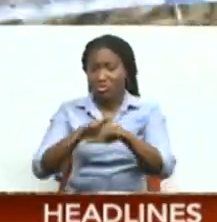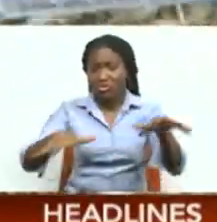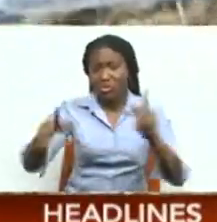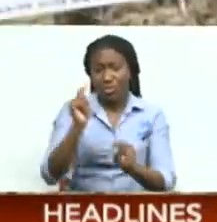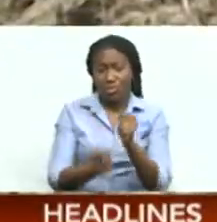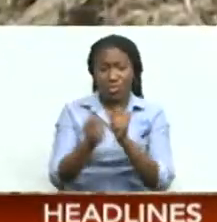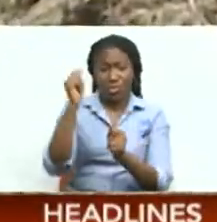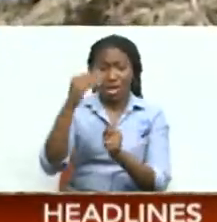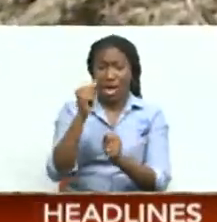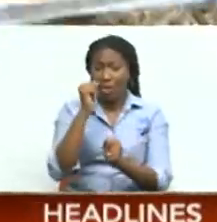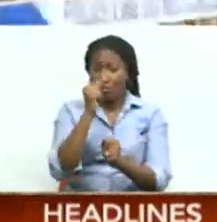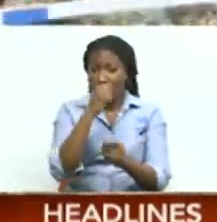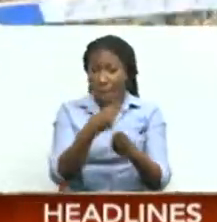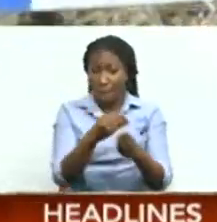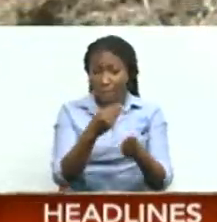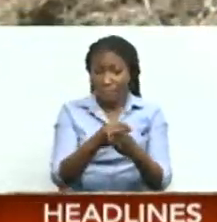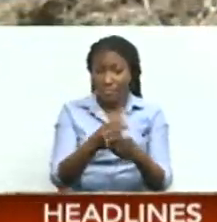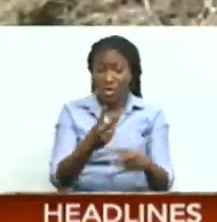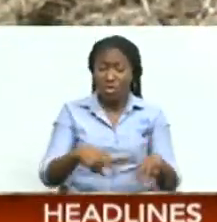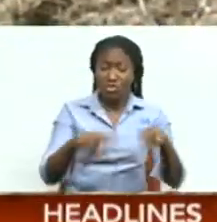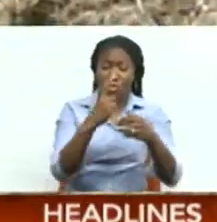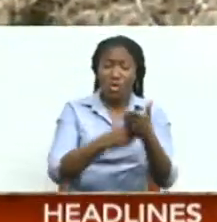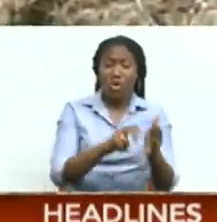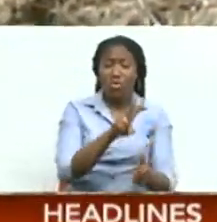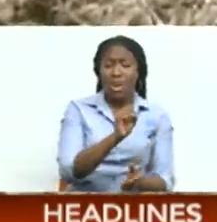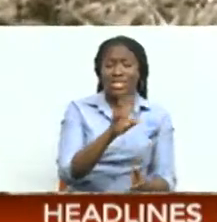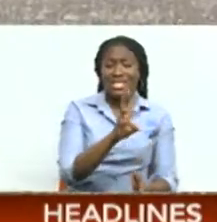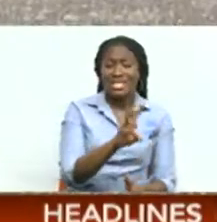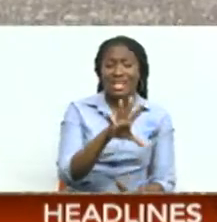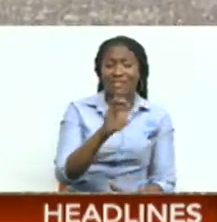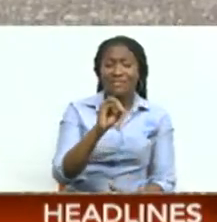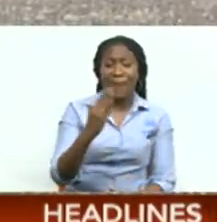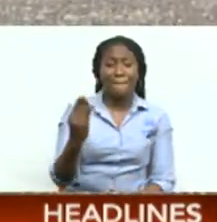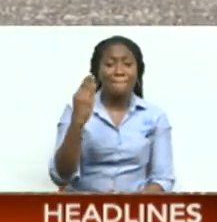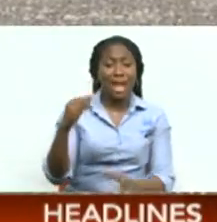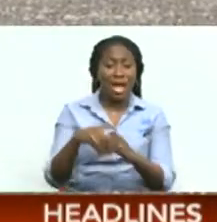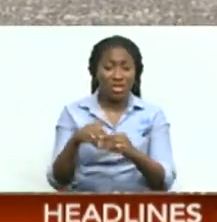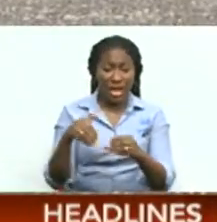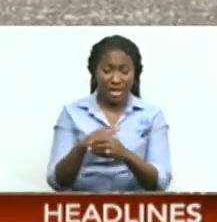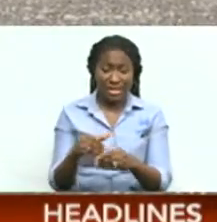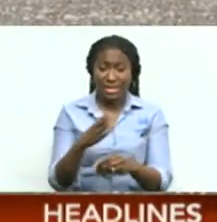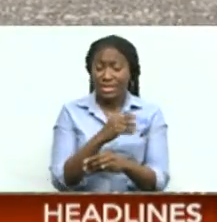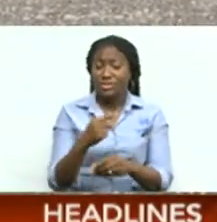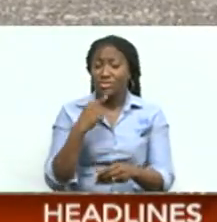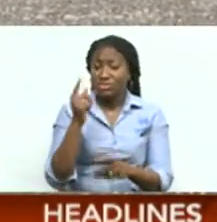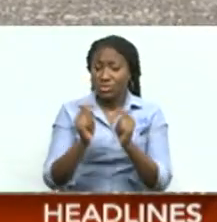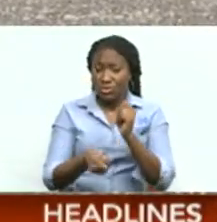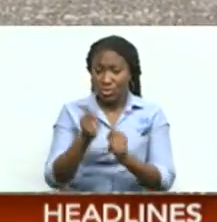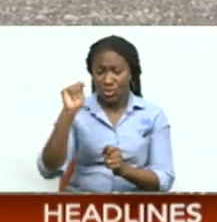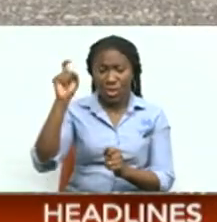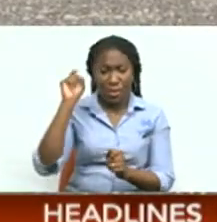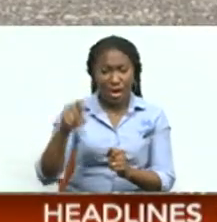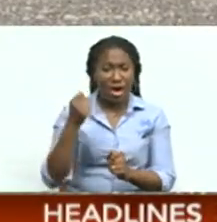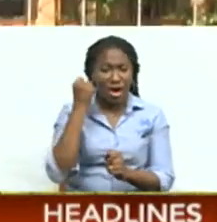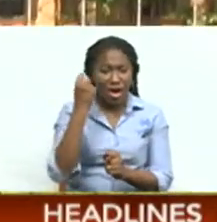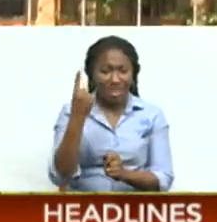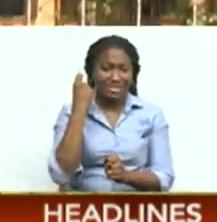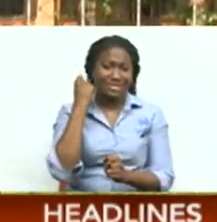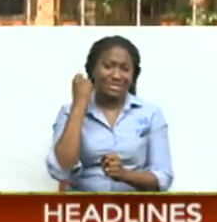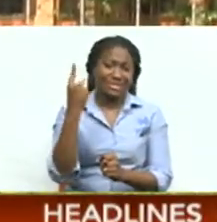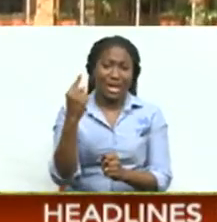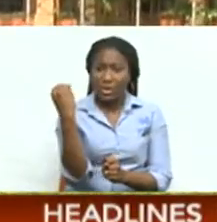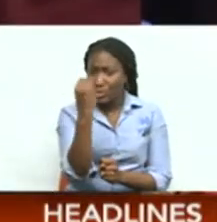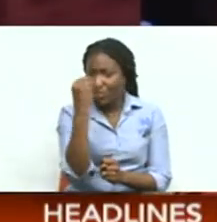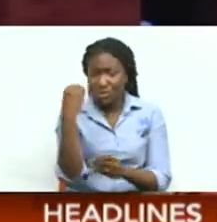With drug money having an estimated value of U.S. $650 billion She said the country must understand the attraction